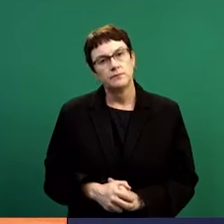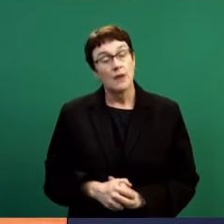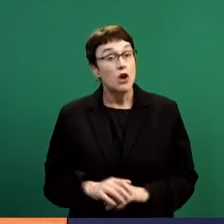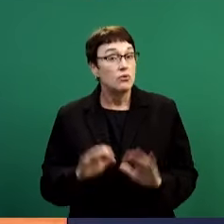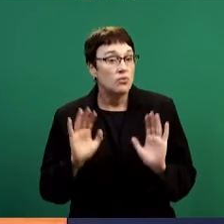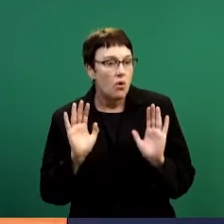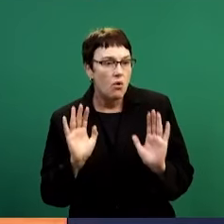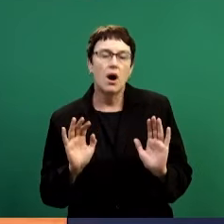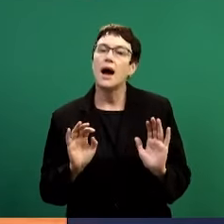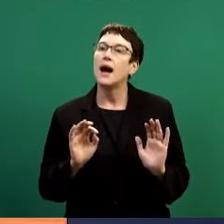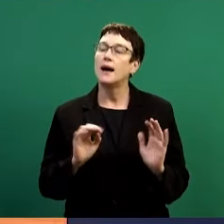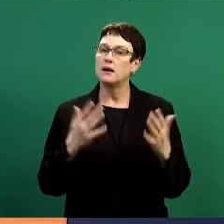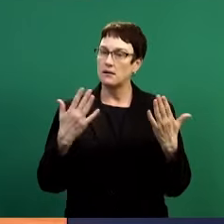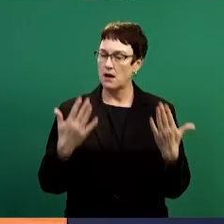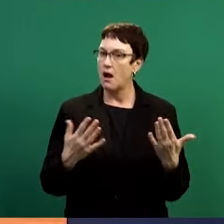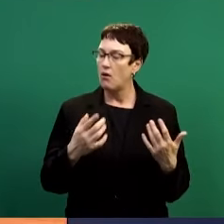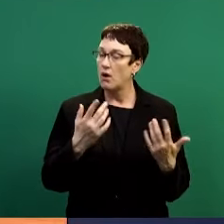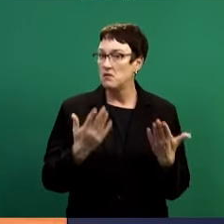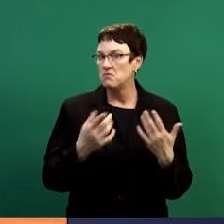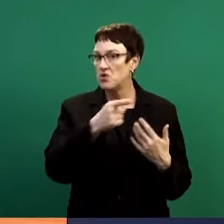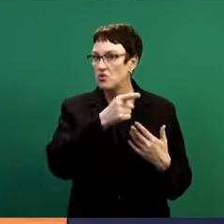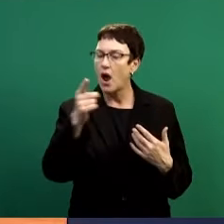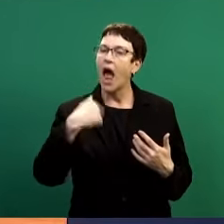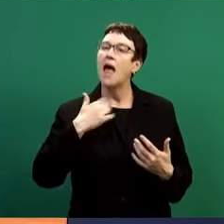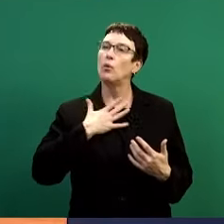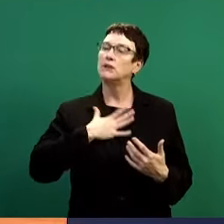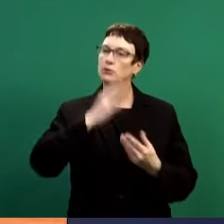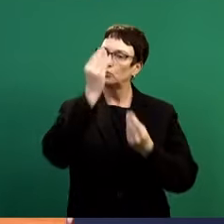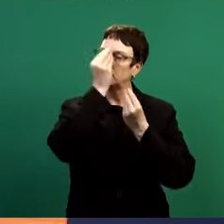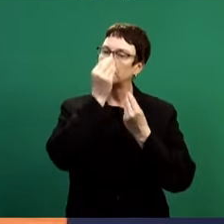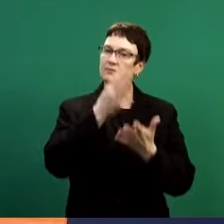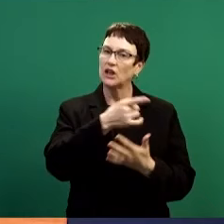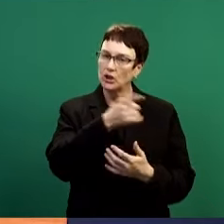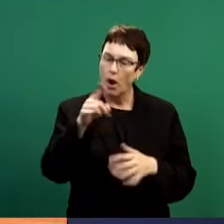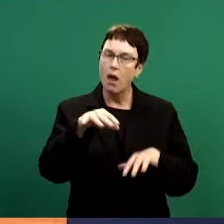your benefit, let me say the following.